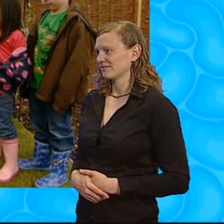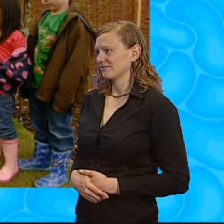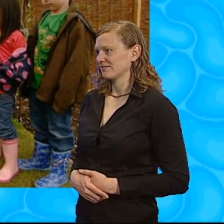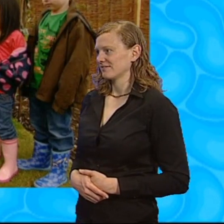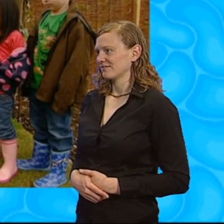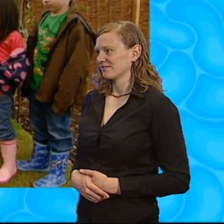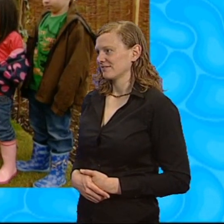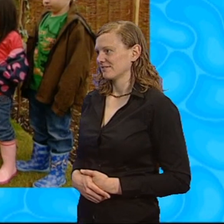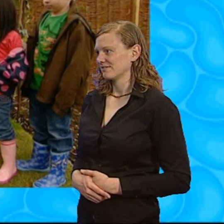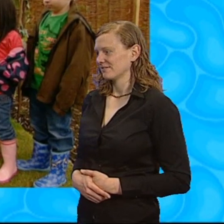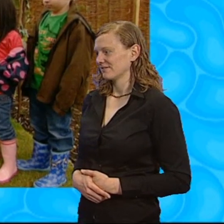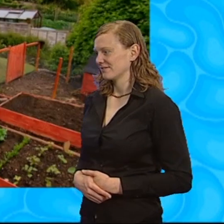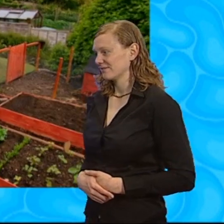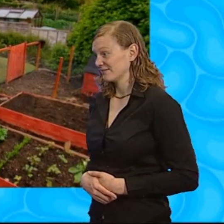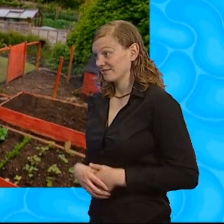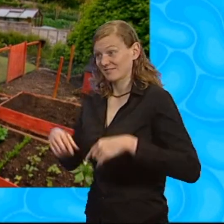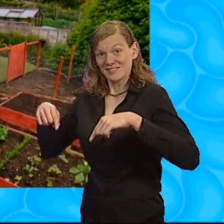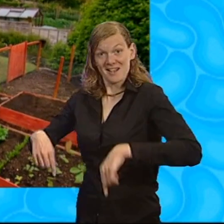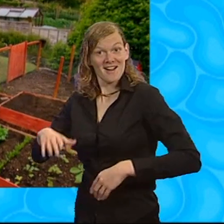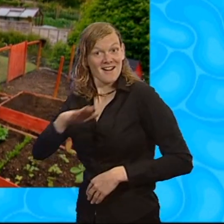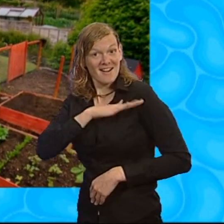Well, everyone, this is the I Can Cook Garden.